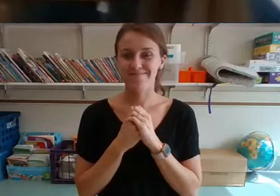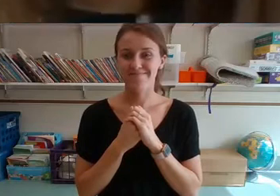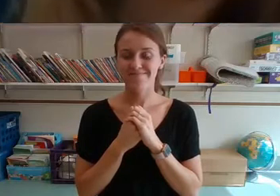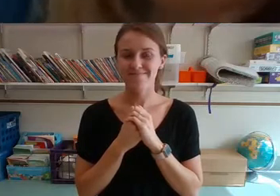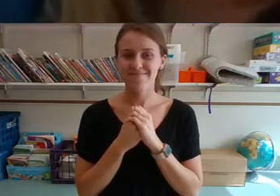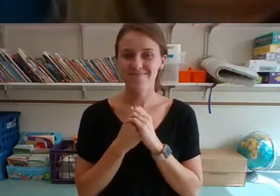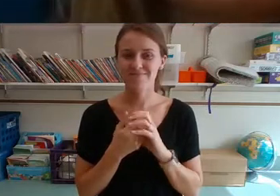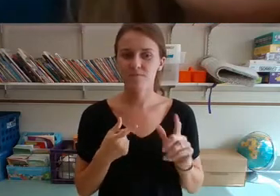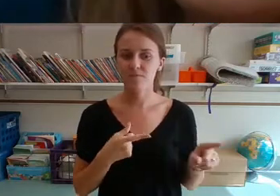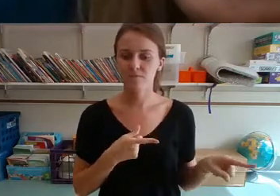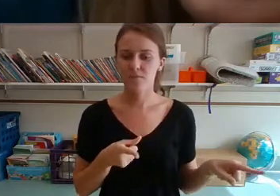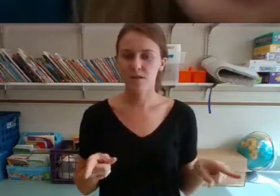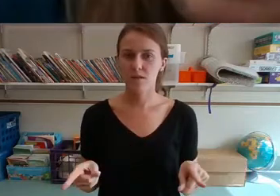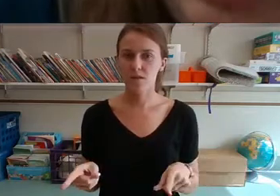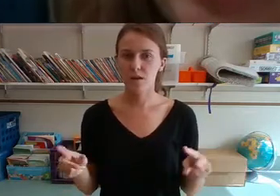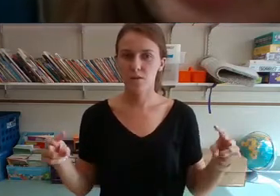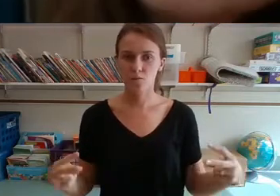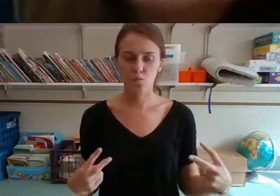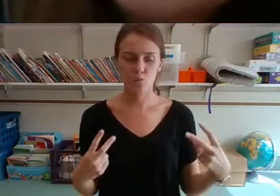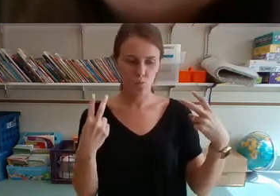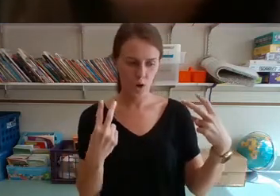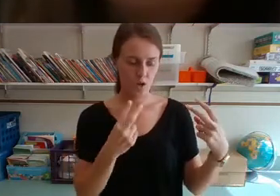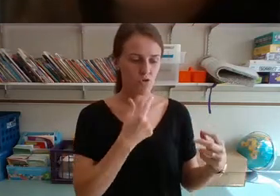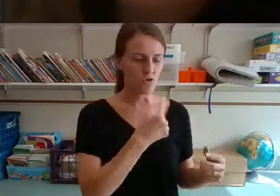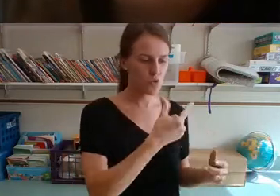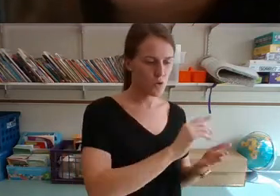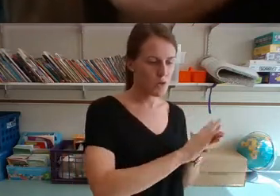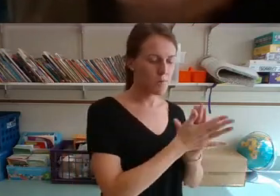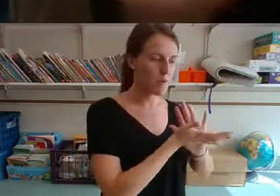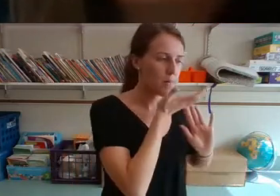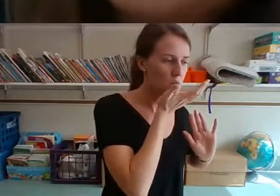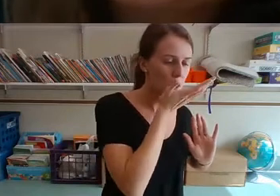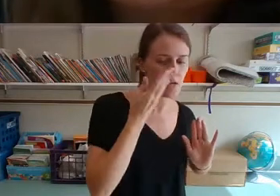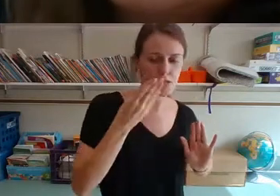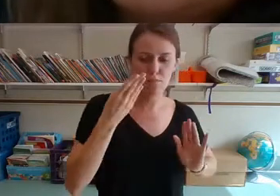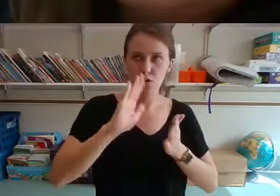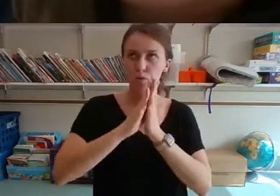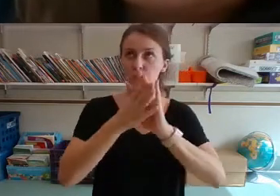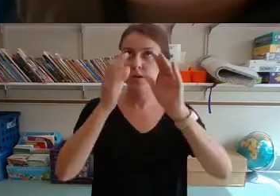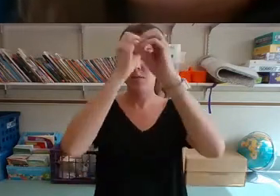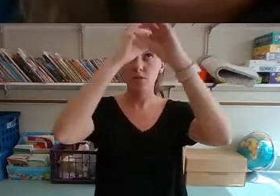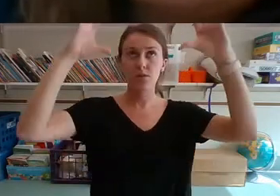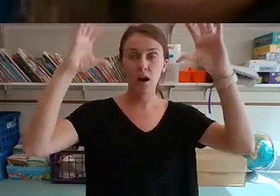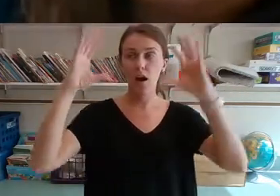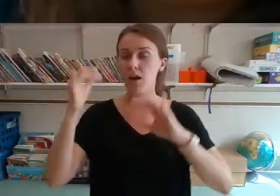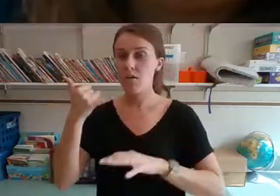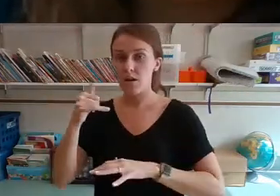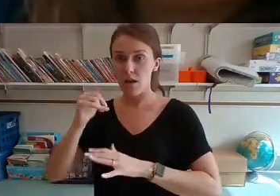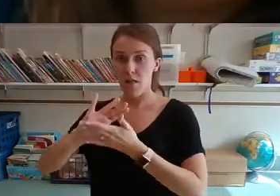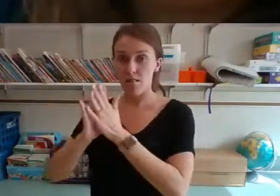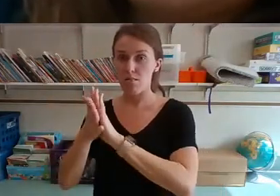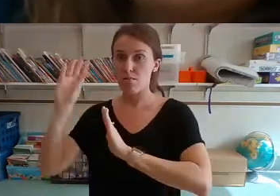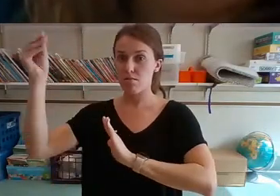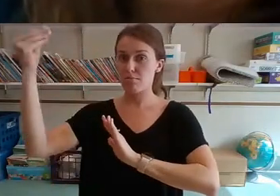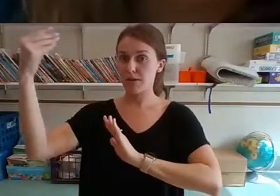They watched as green became the grass and blue became the sky. The yellow